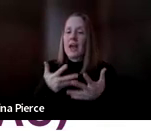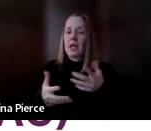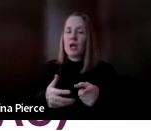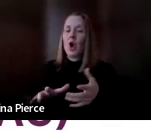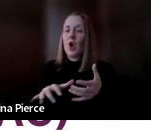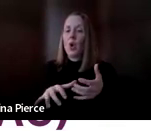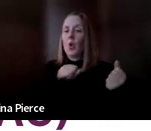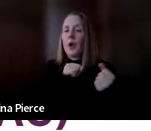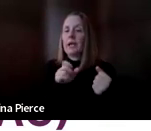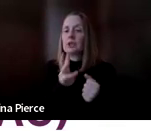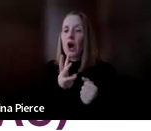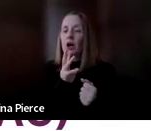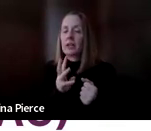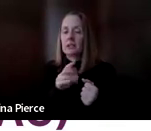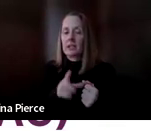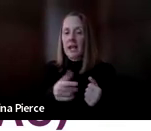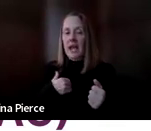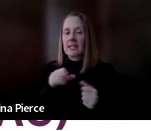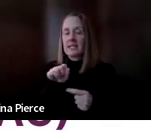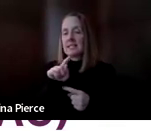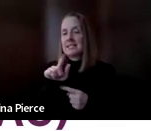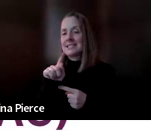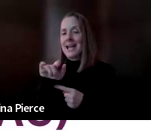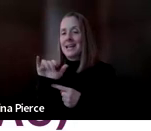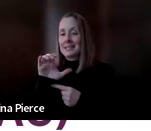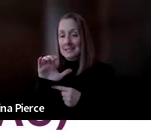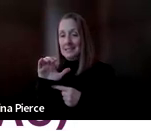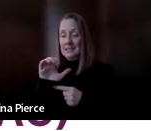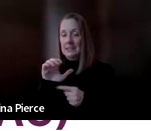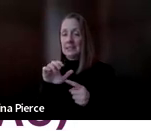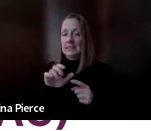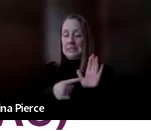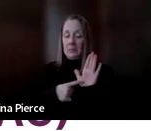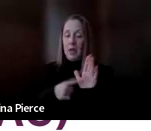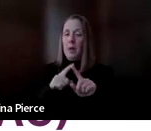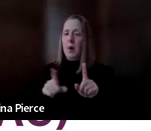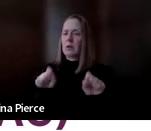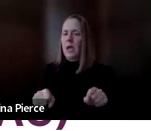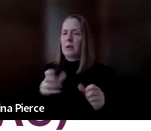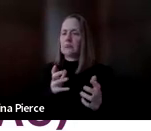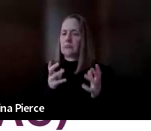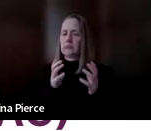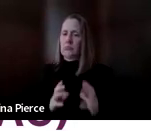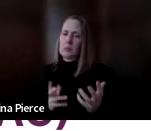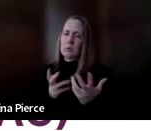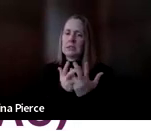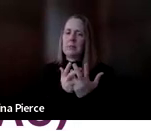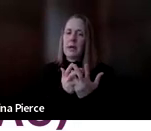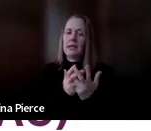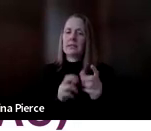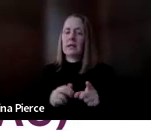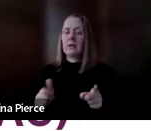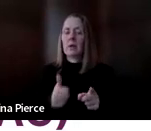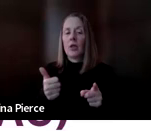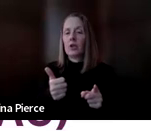of those mid-tech items that has a static display on it but is still customizable and then we also have a number of different ipads with communication apps available